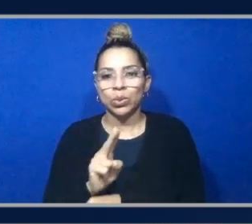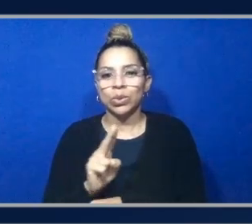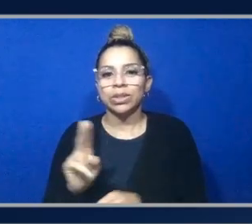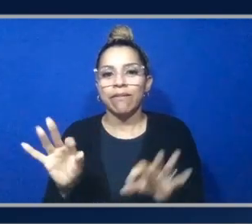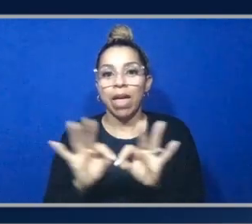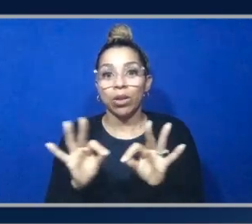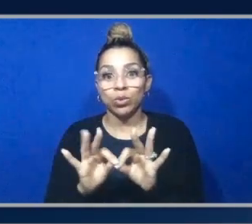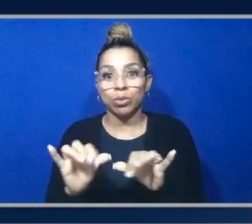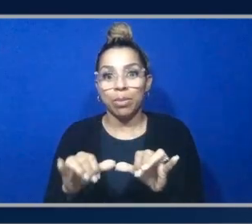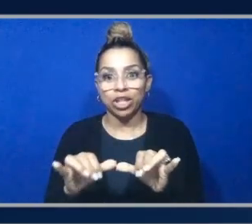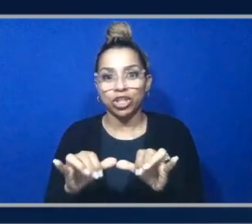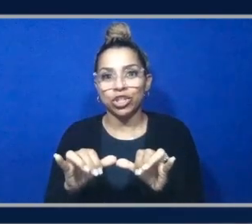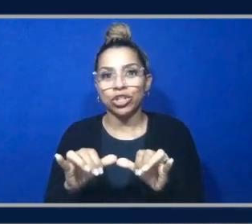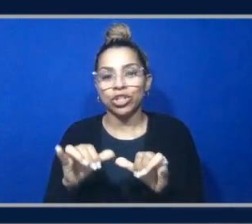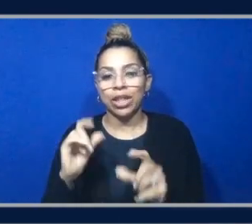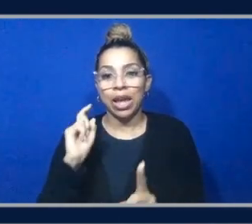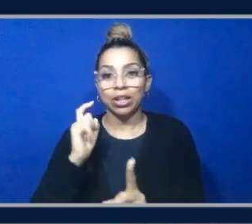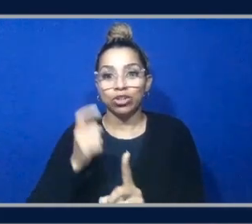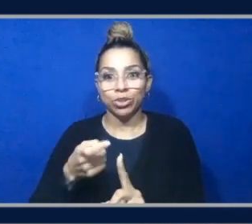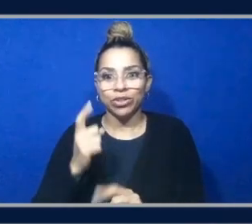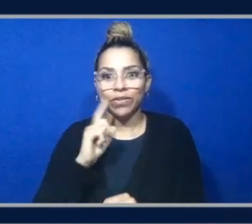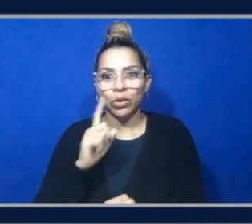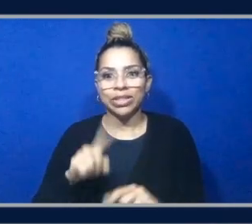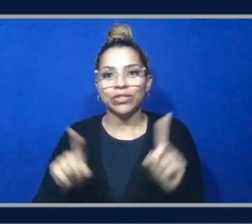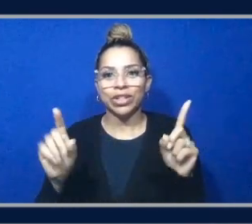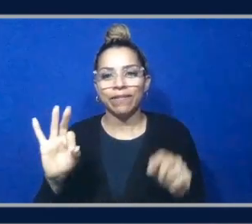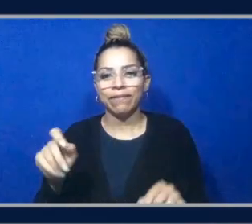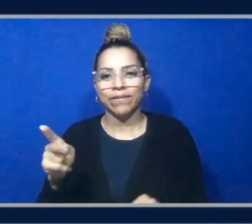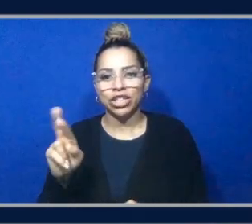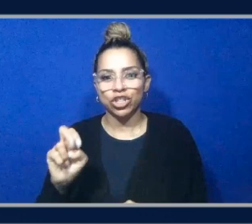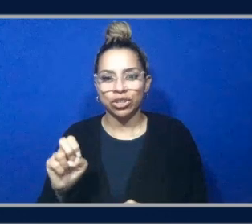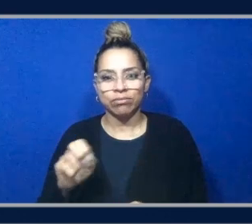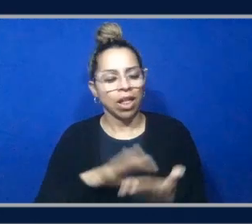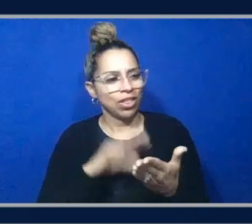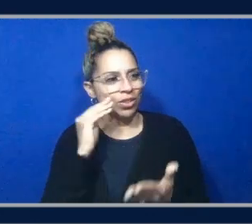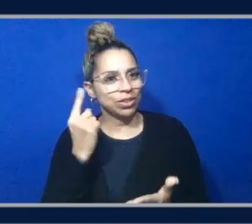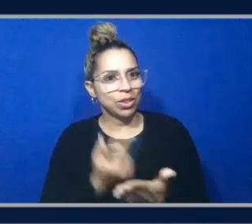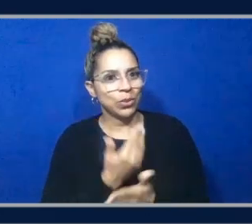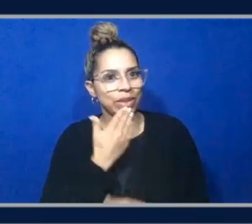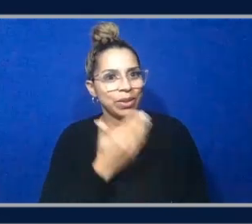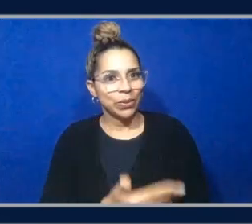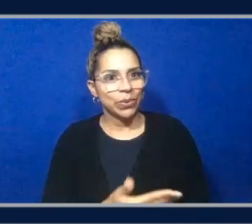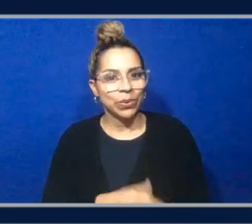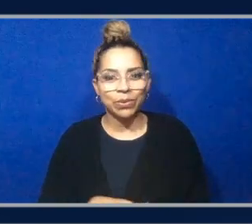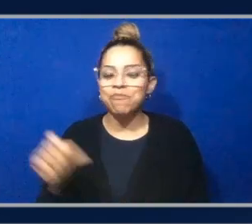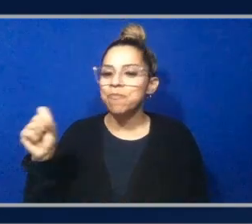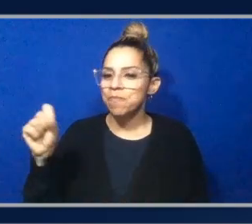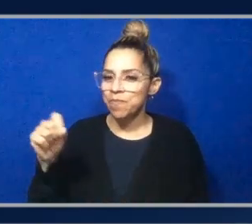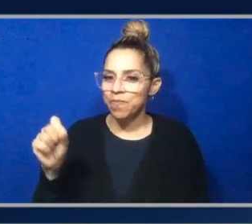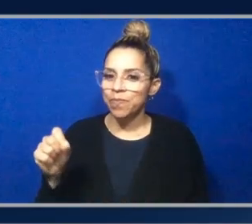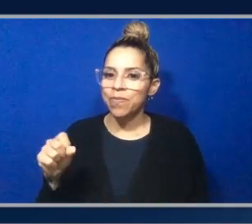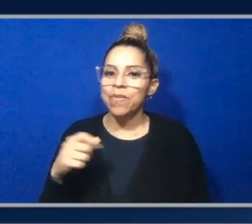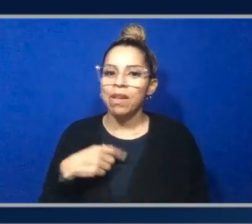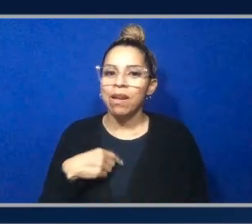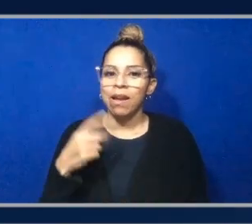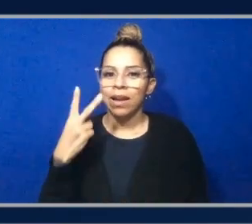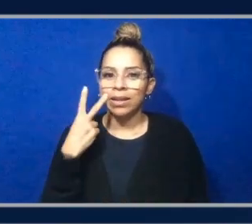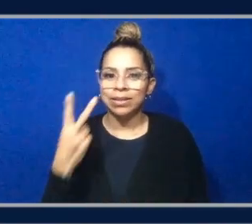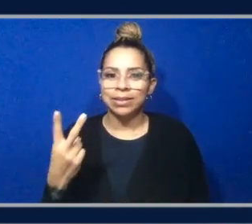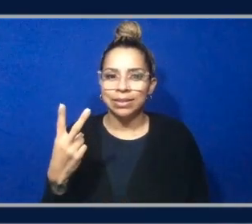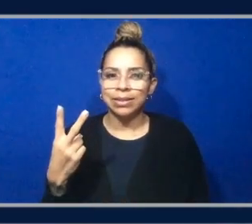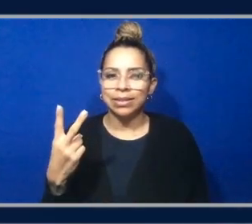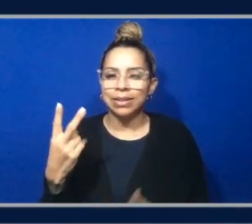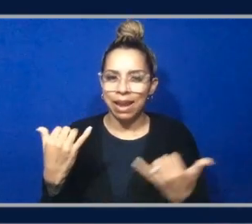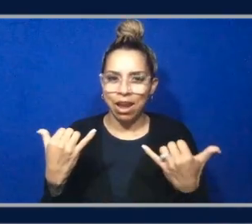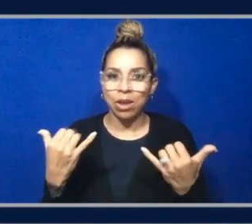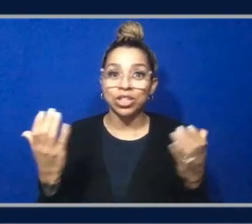features. I learned something new just now. Thank you so much, Ivan. You're welcome, Eric. Yeah. And you know what? I see any of us on air said a chance to learn to DJ, my man, Eric,